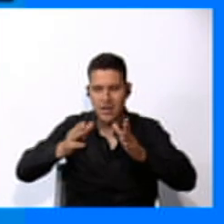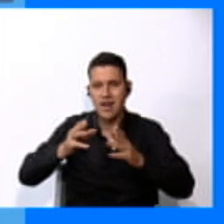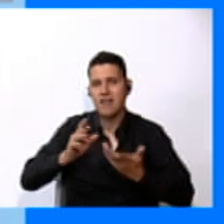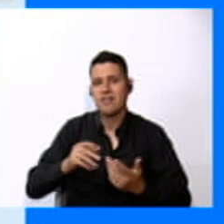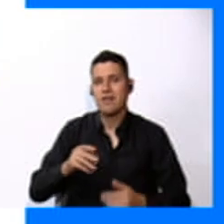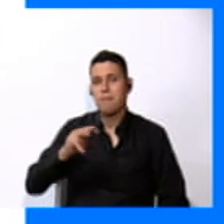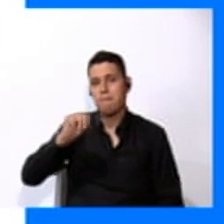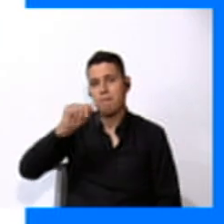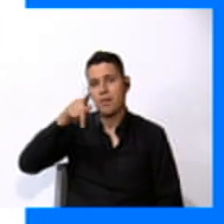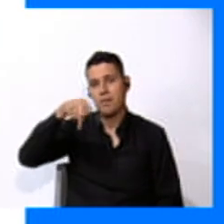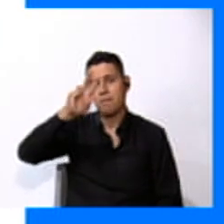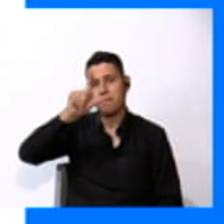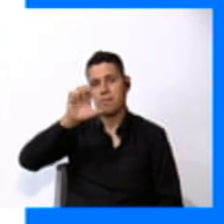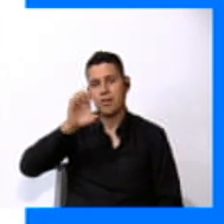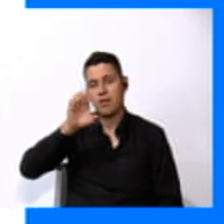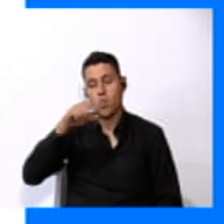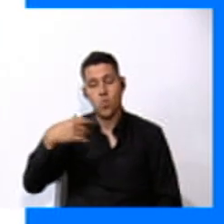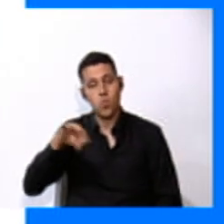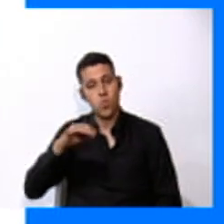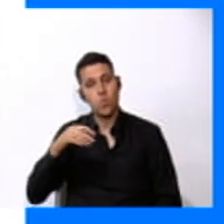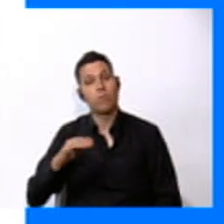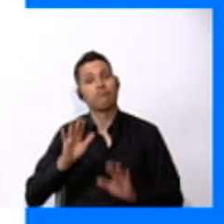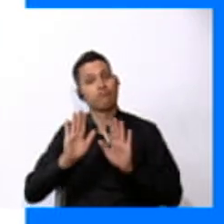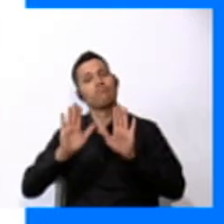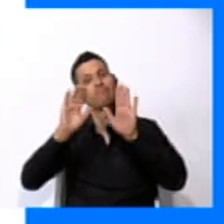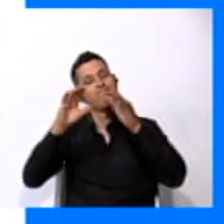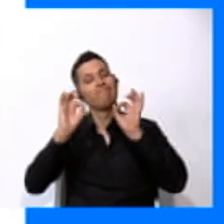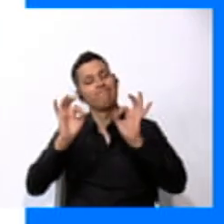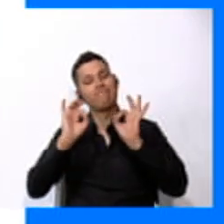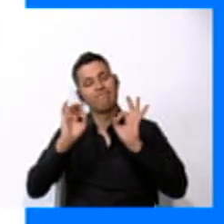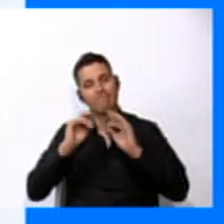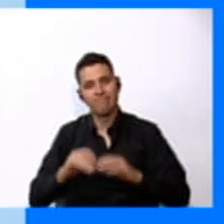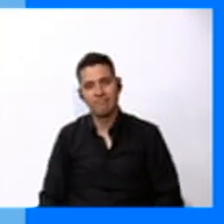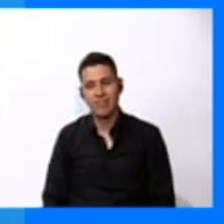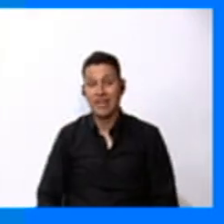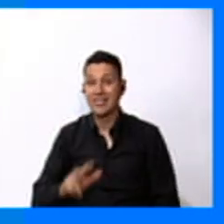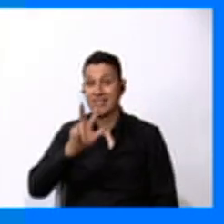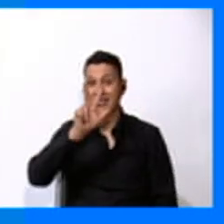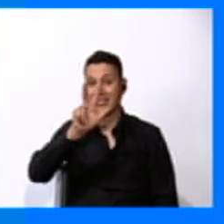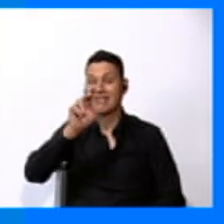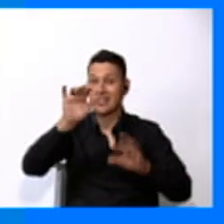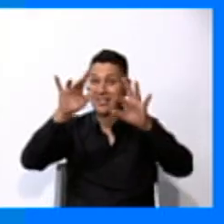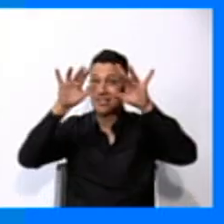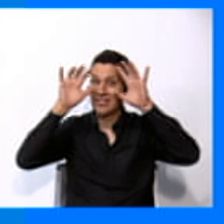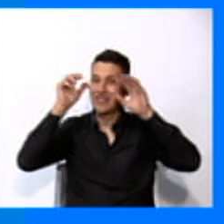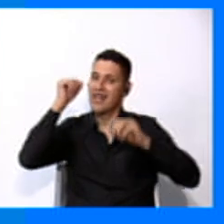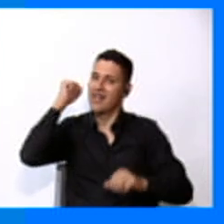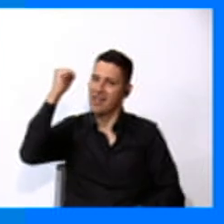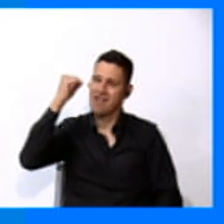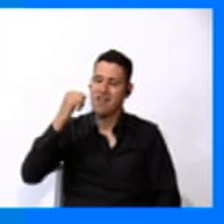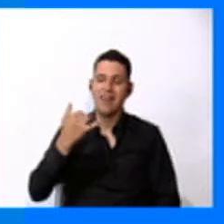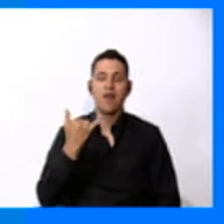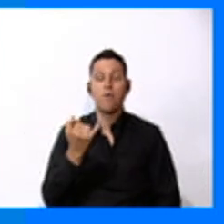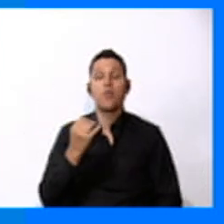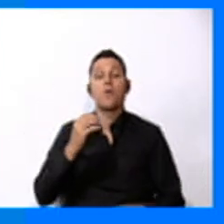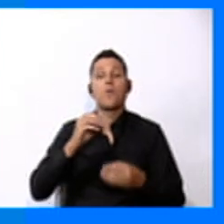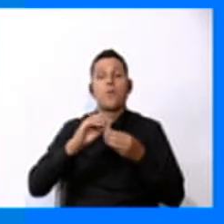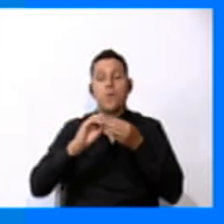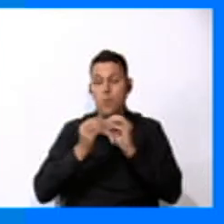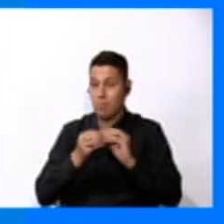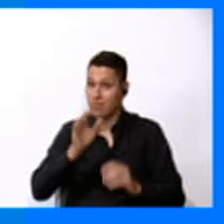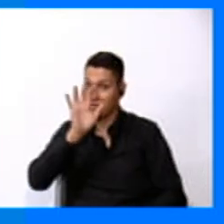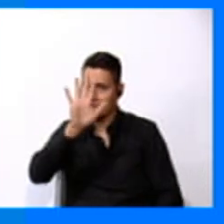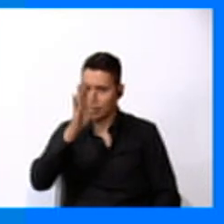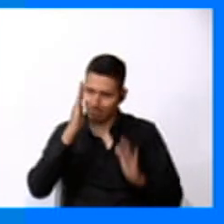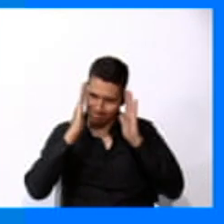Very good. Excellent. You won three stars. Now number five. Pongan atención.